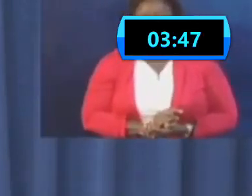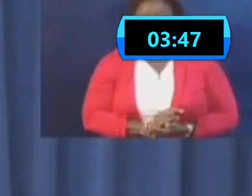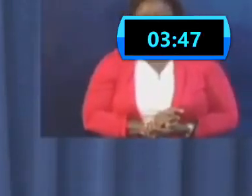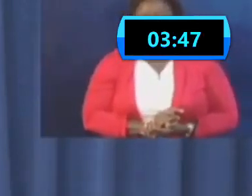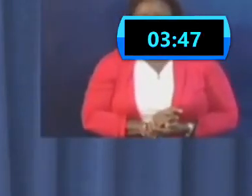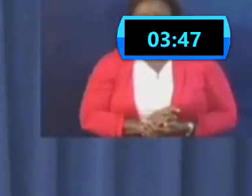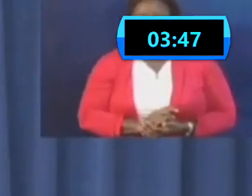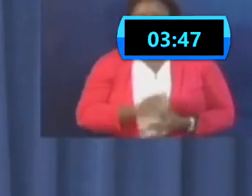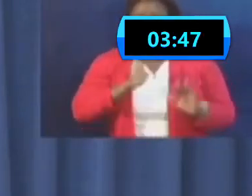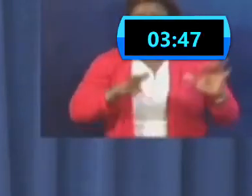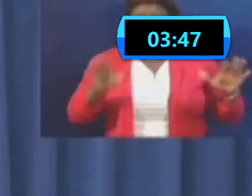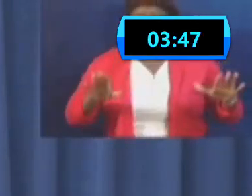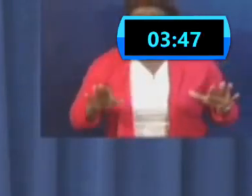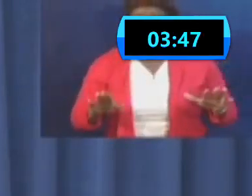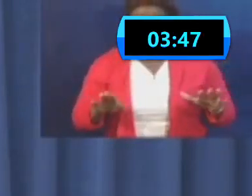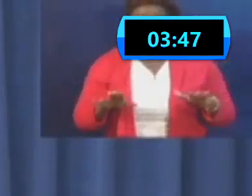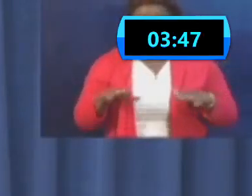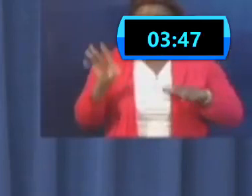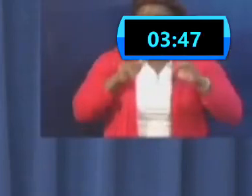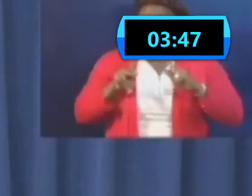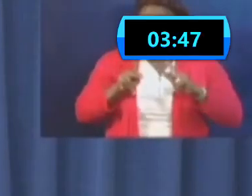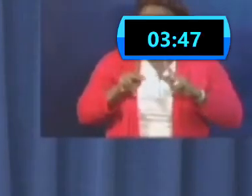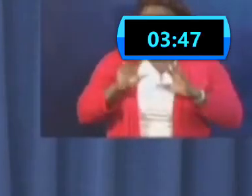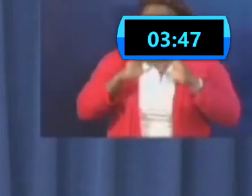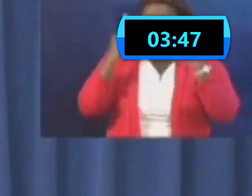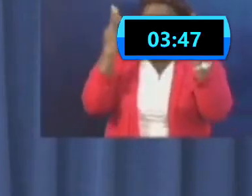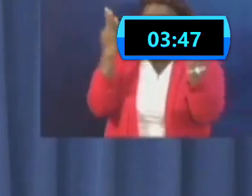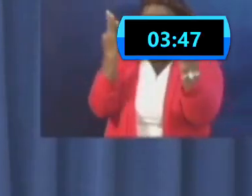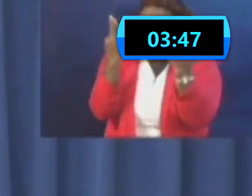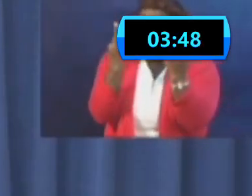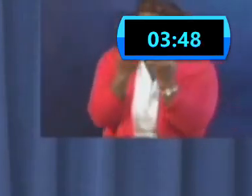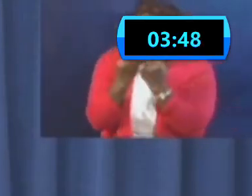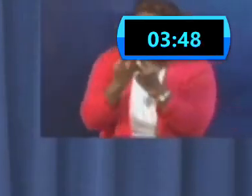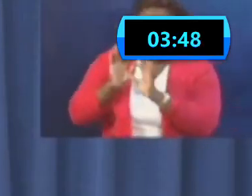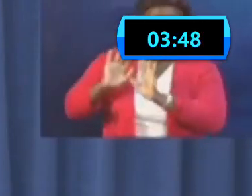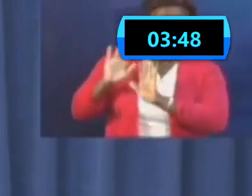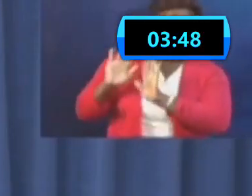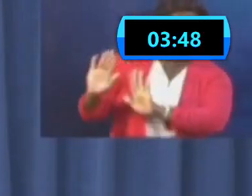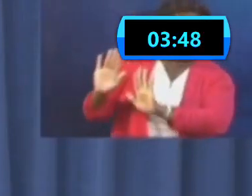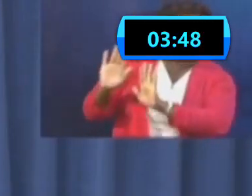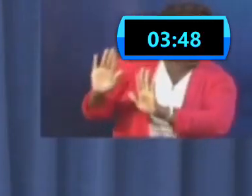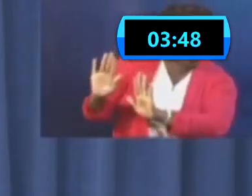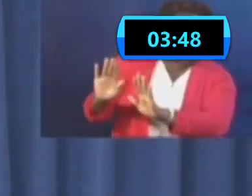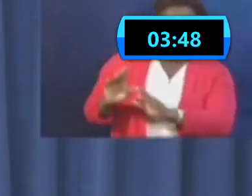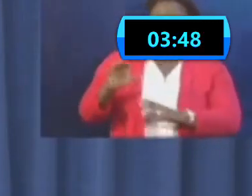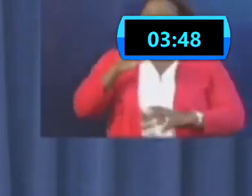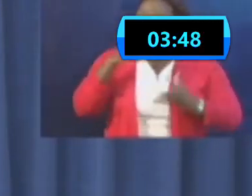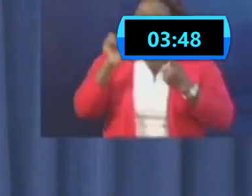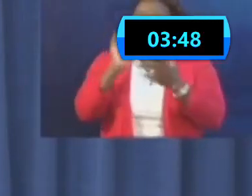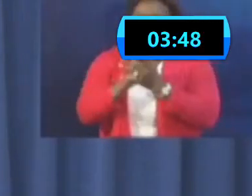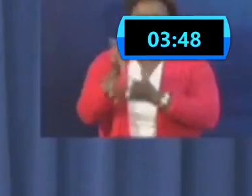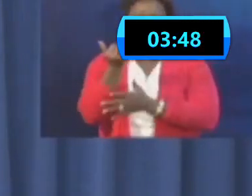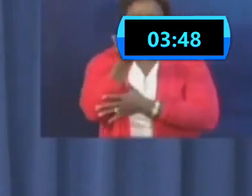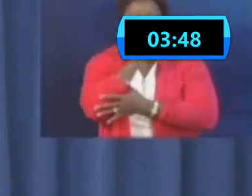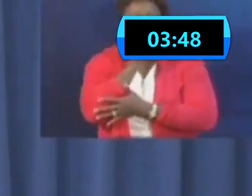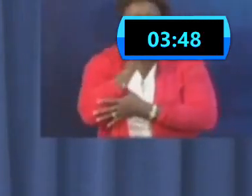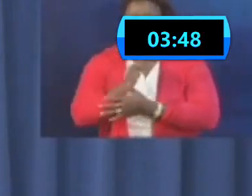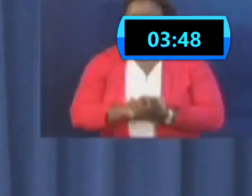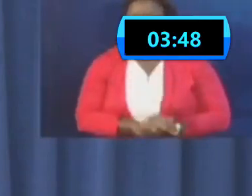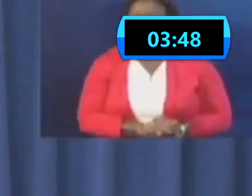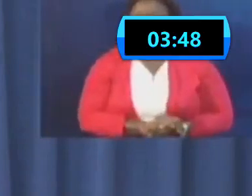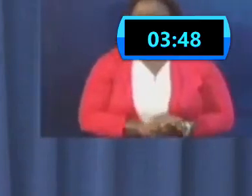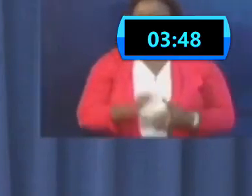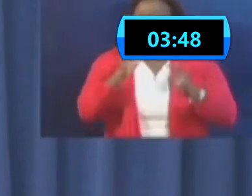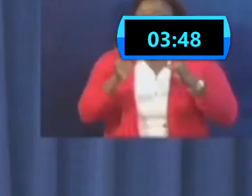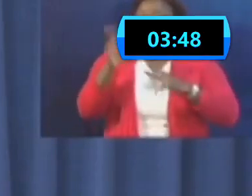children were treated in a particular way, families were treated in a particular way, we are asking that that not be done, right? If people